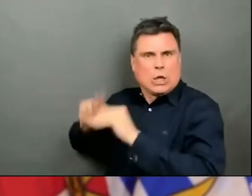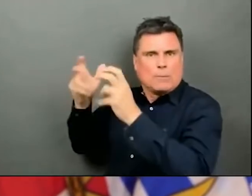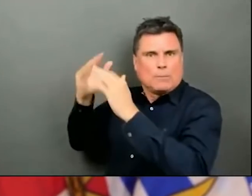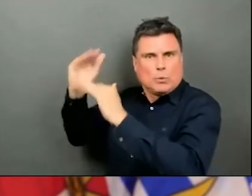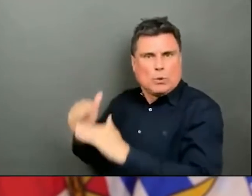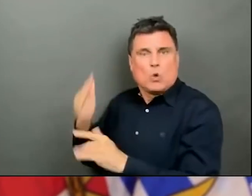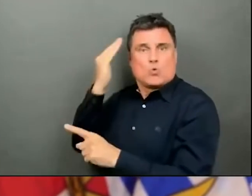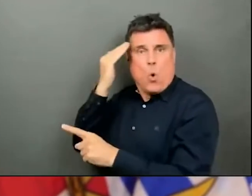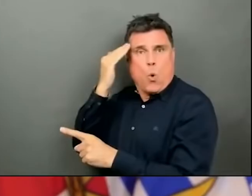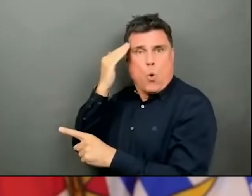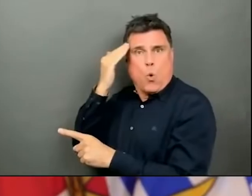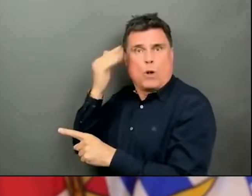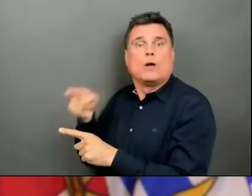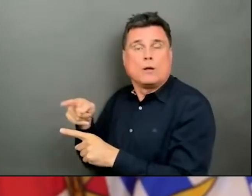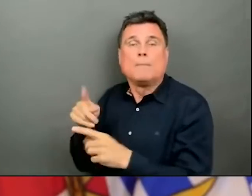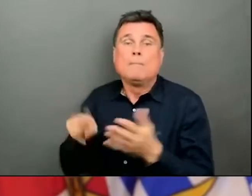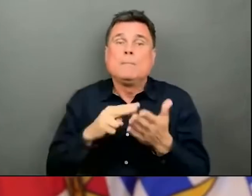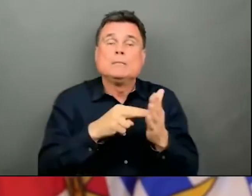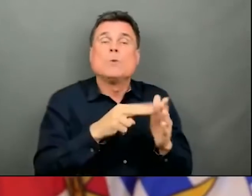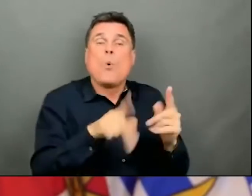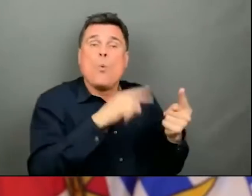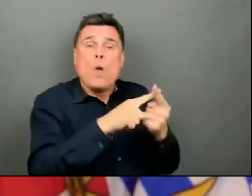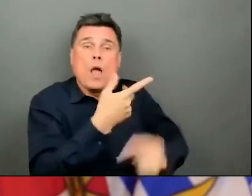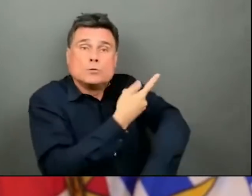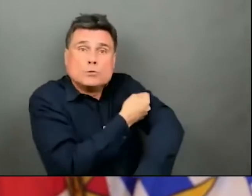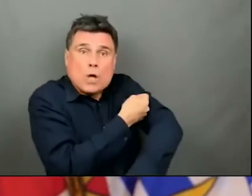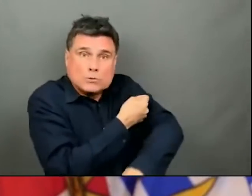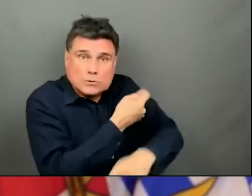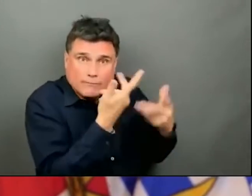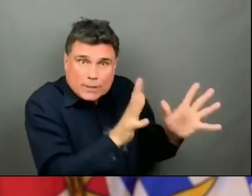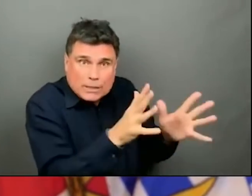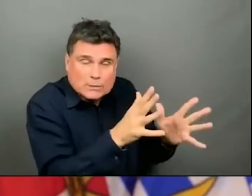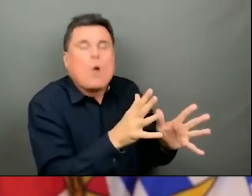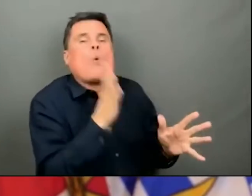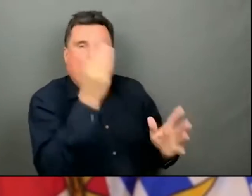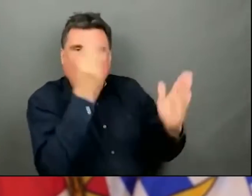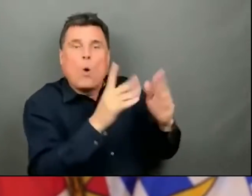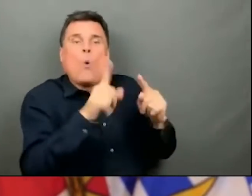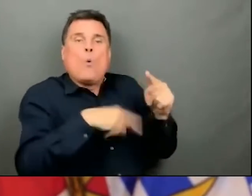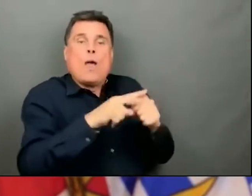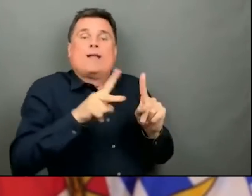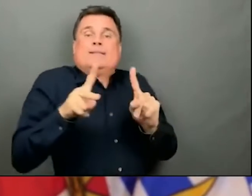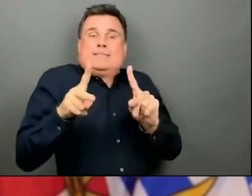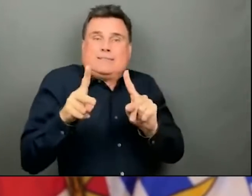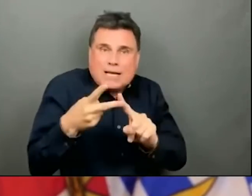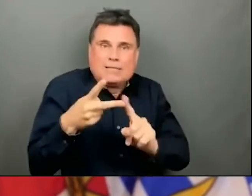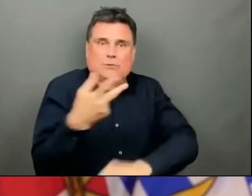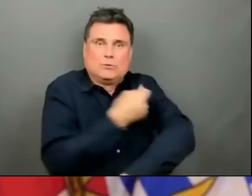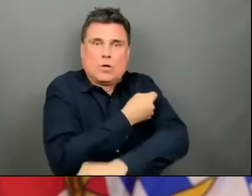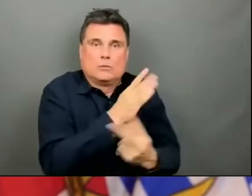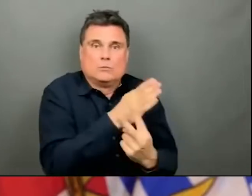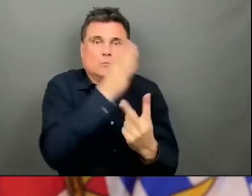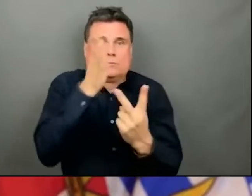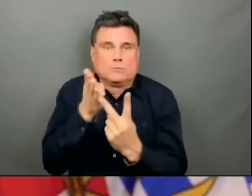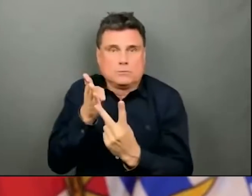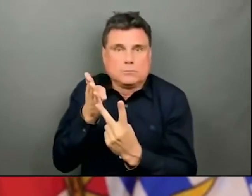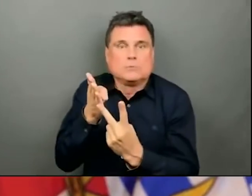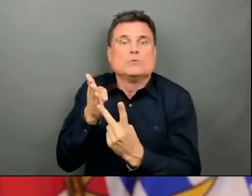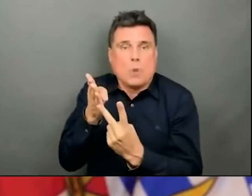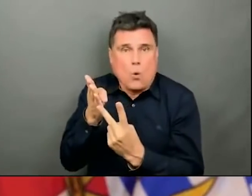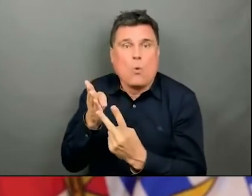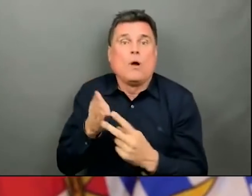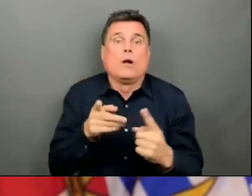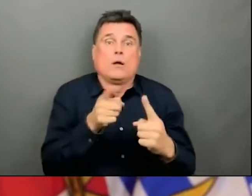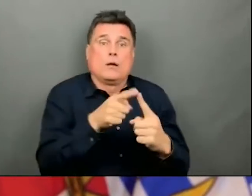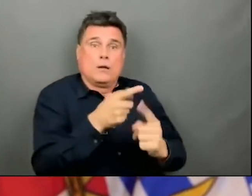second dose. So for those who have received their vaccine at a pharmacy, there may be a bit of a delay, and we encourage you